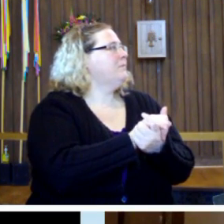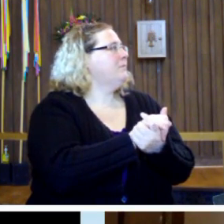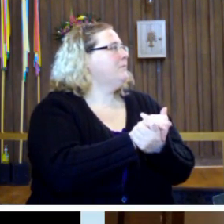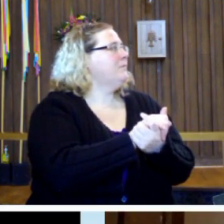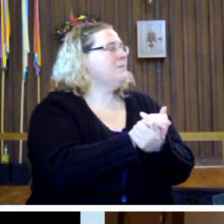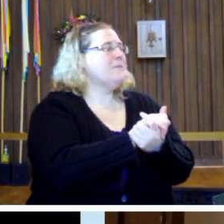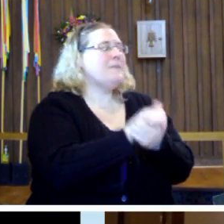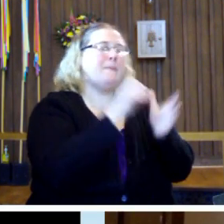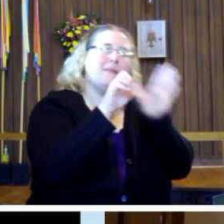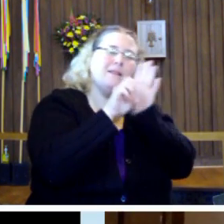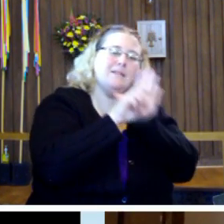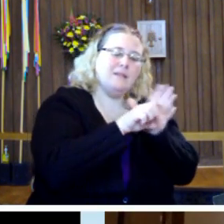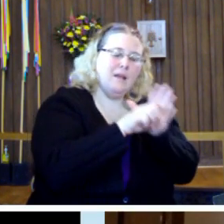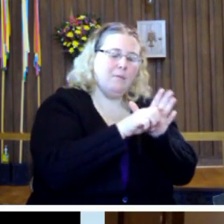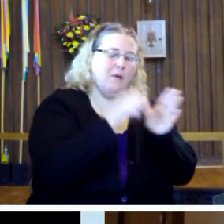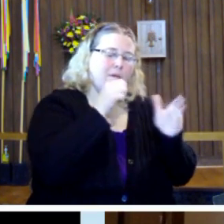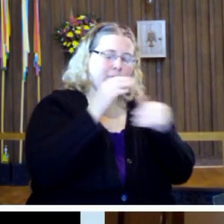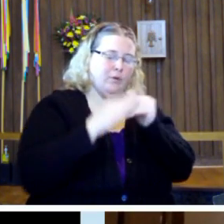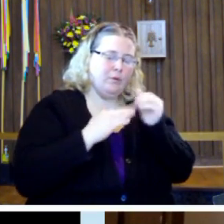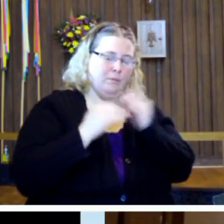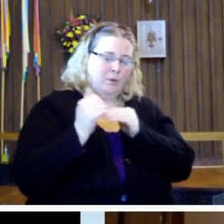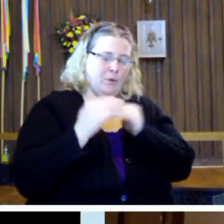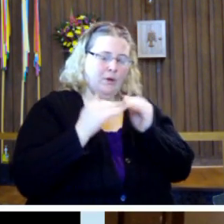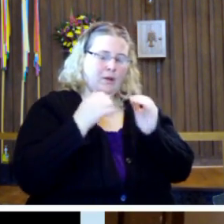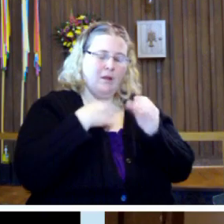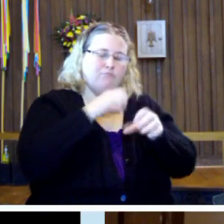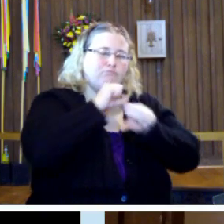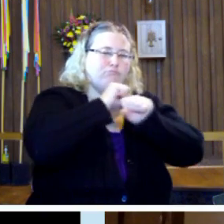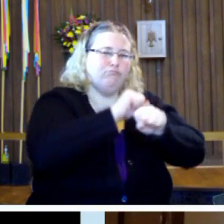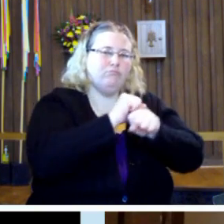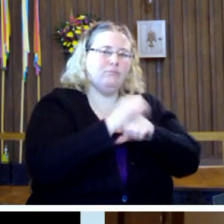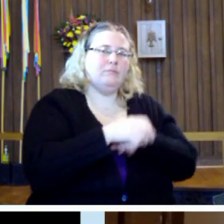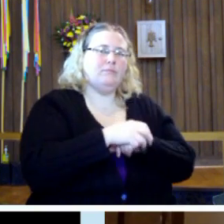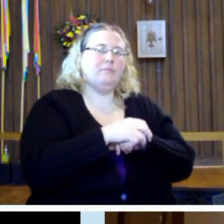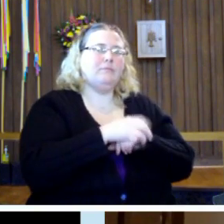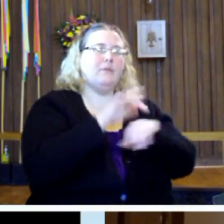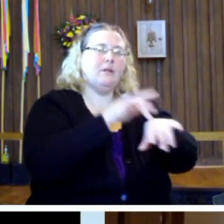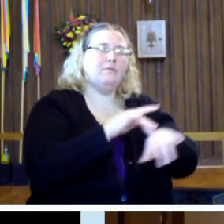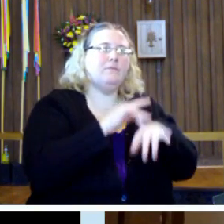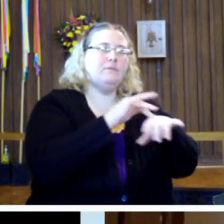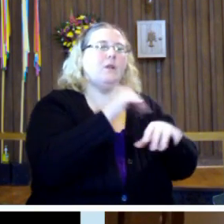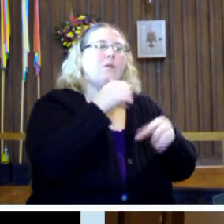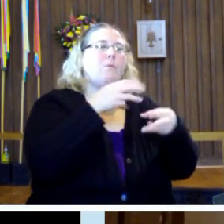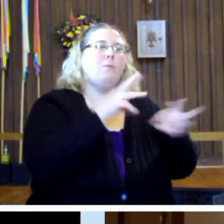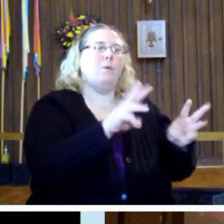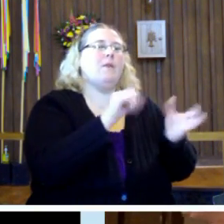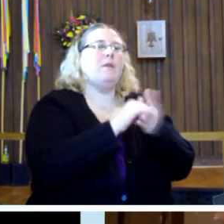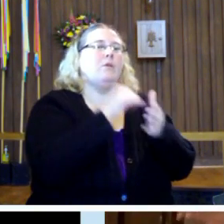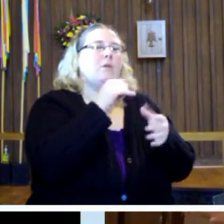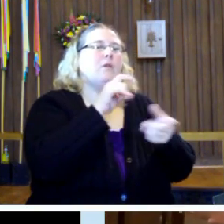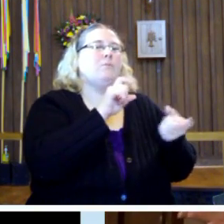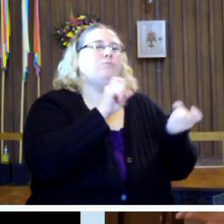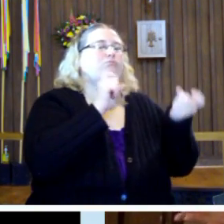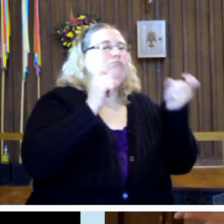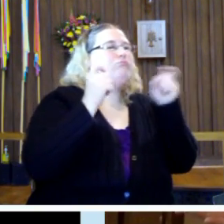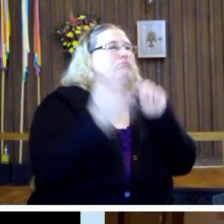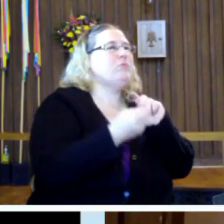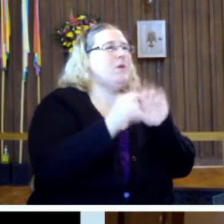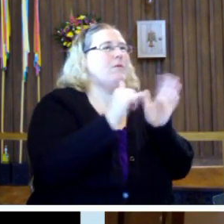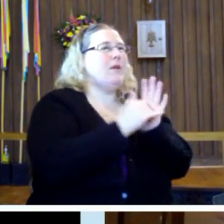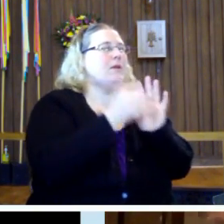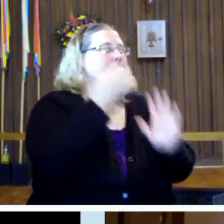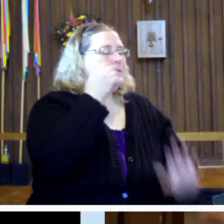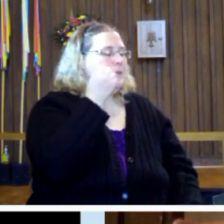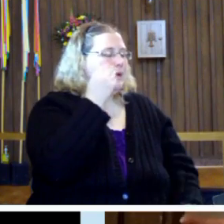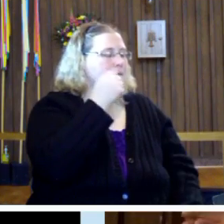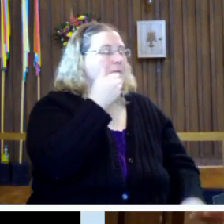An example of a community that cares. A way that you can become transformed through that experience